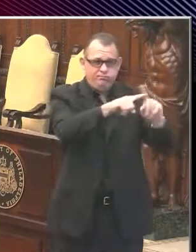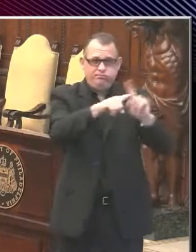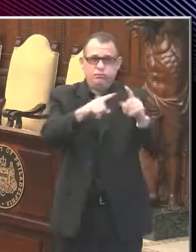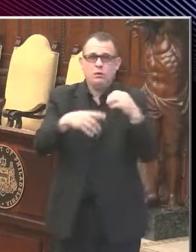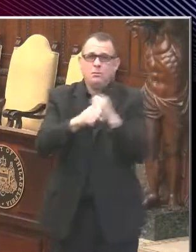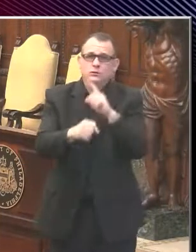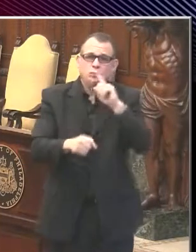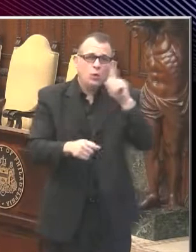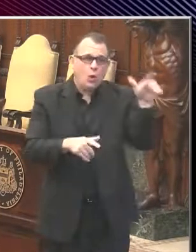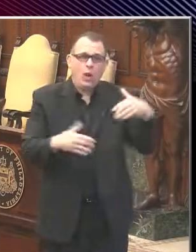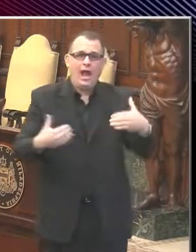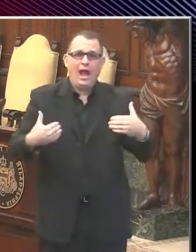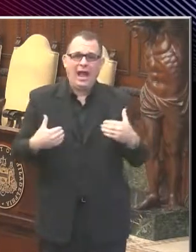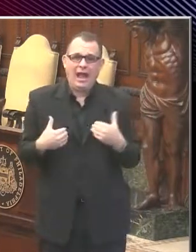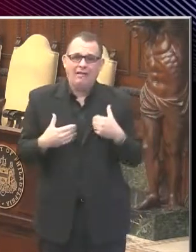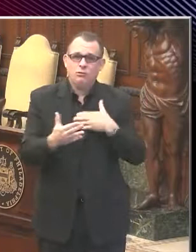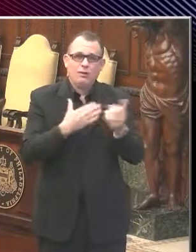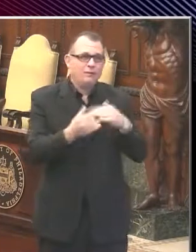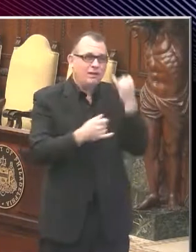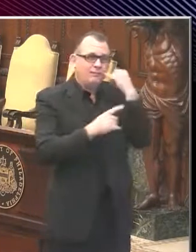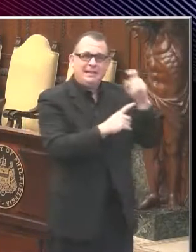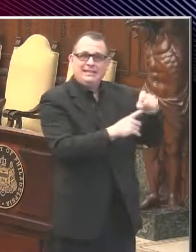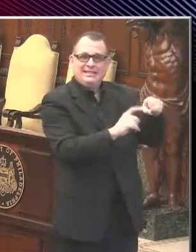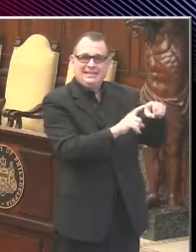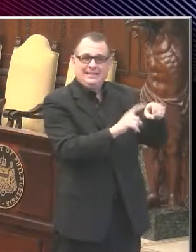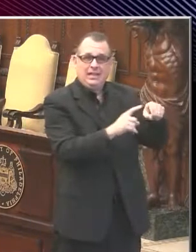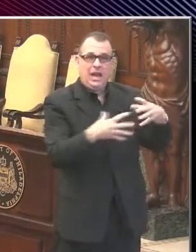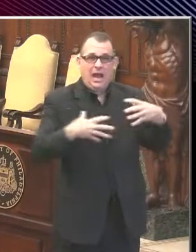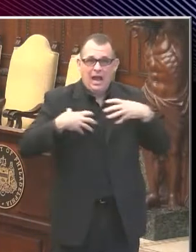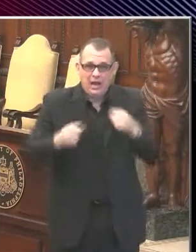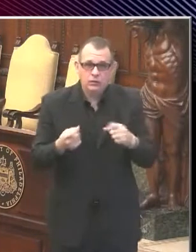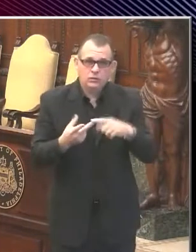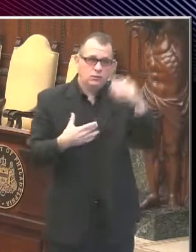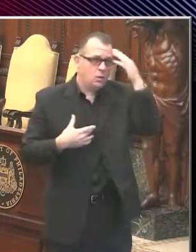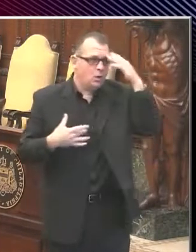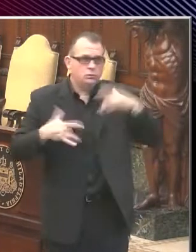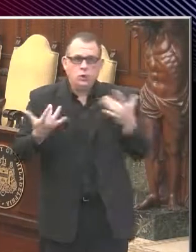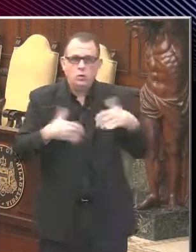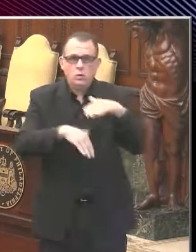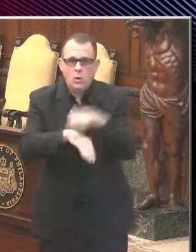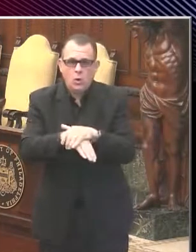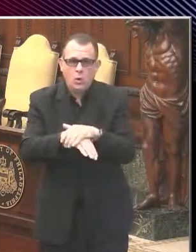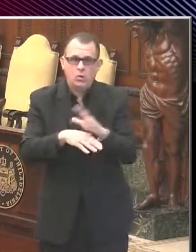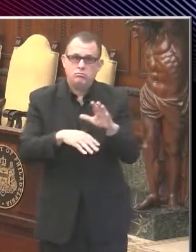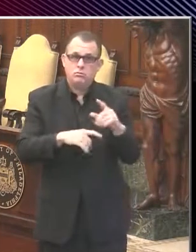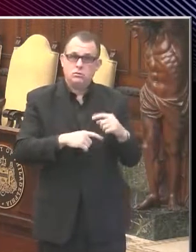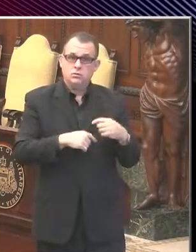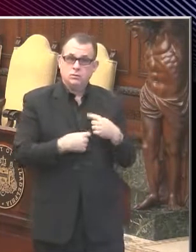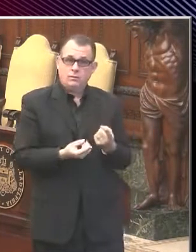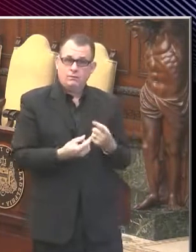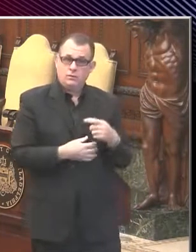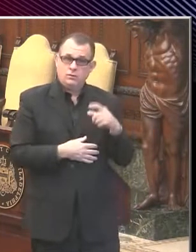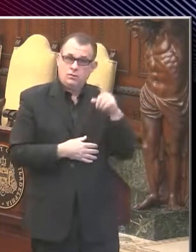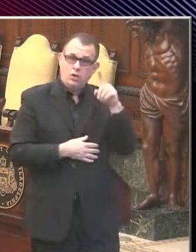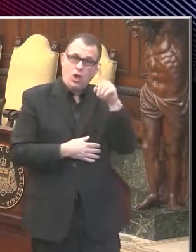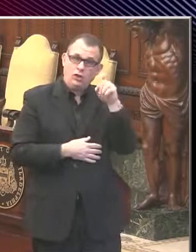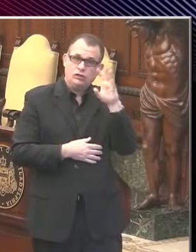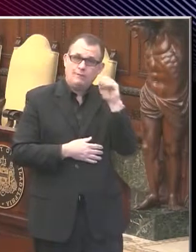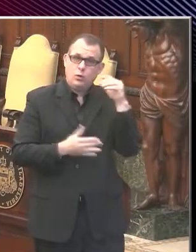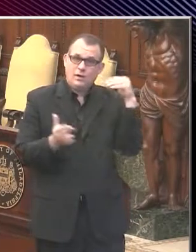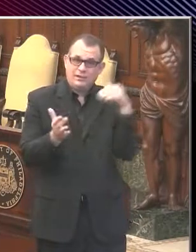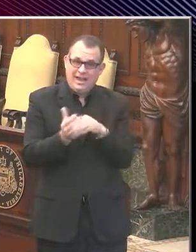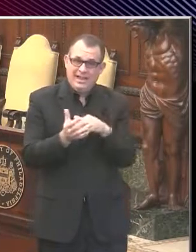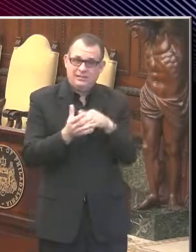safe and healthy and create census awareness. To date, they have made nearly 140,000 calls to households in